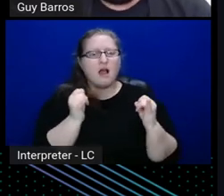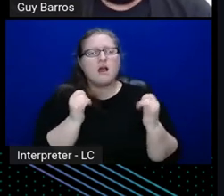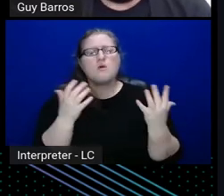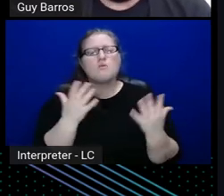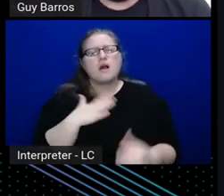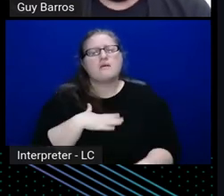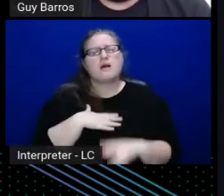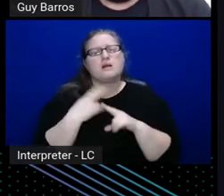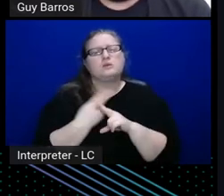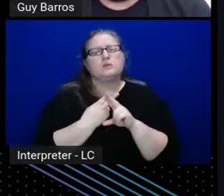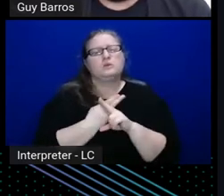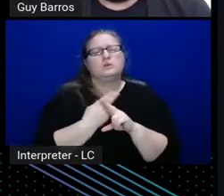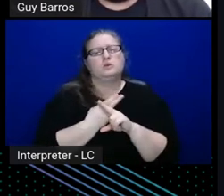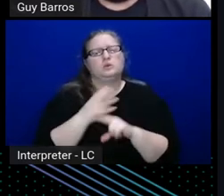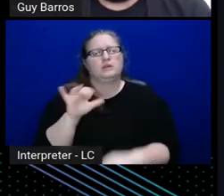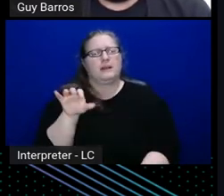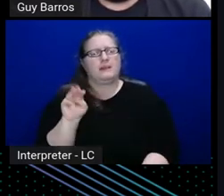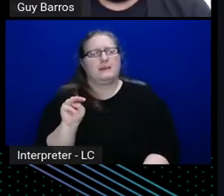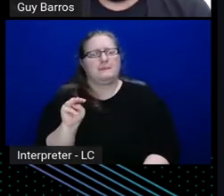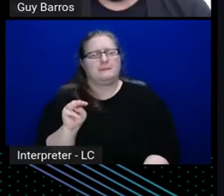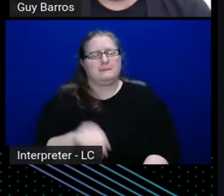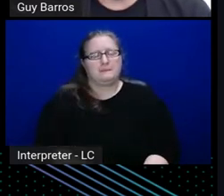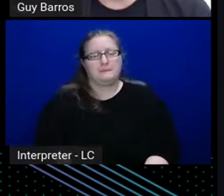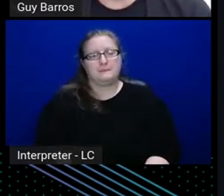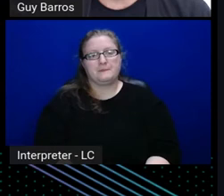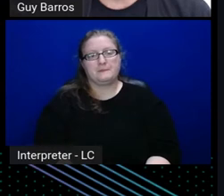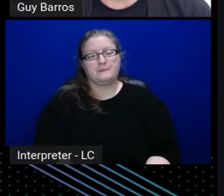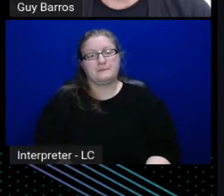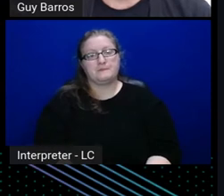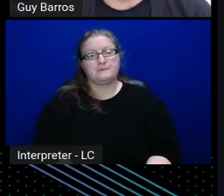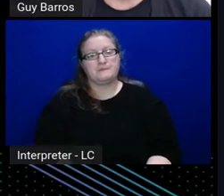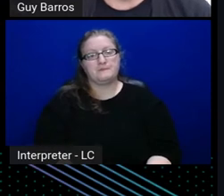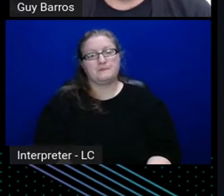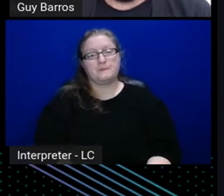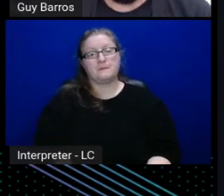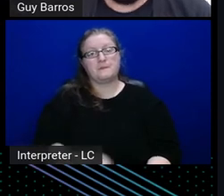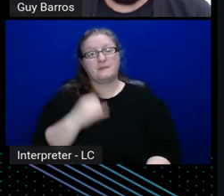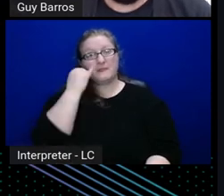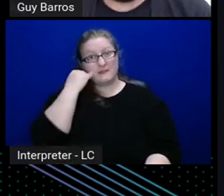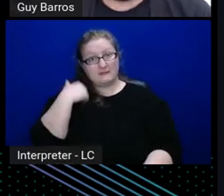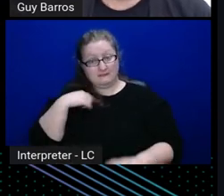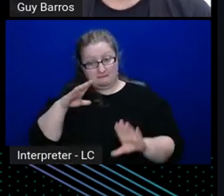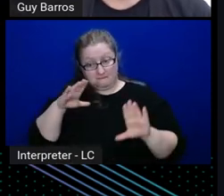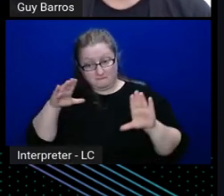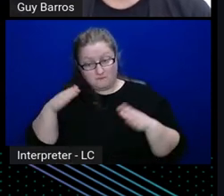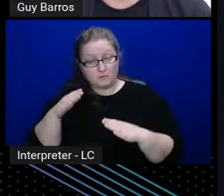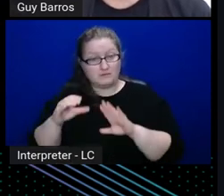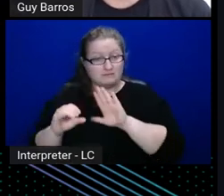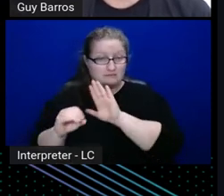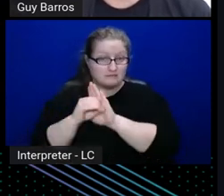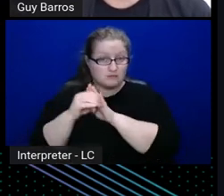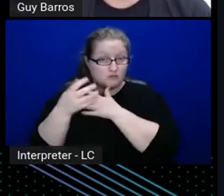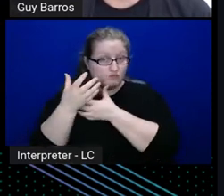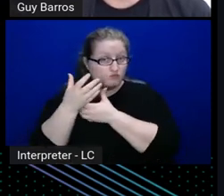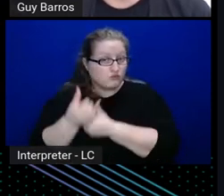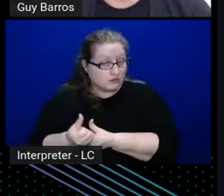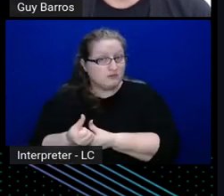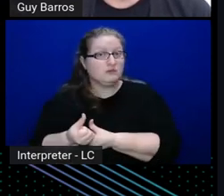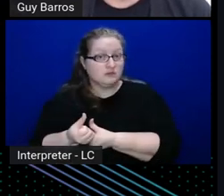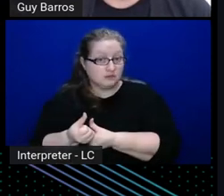um, if I'm more focused on zero trust, and I do want to,